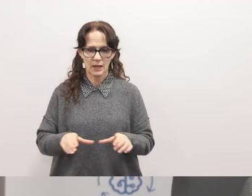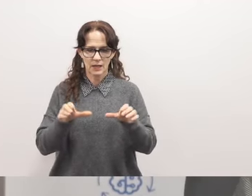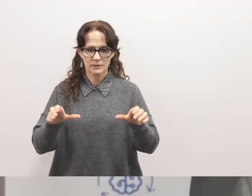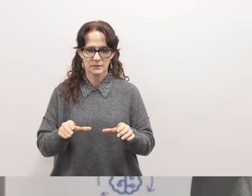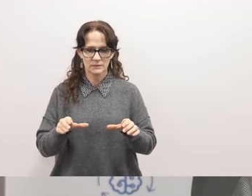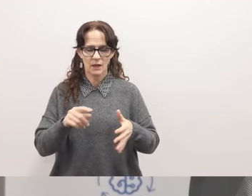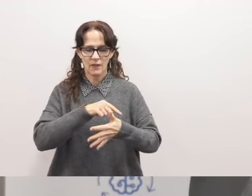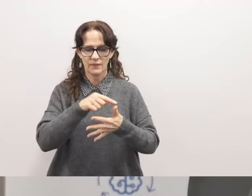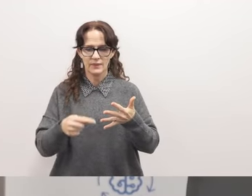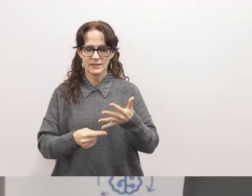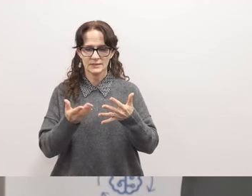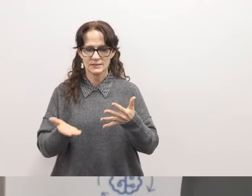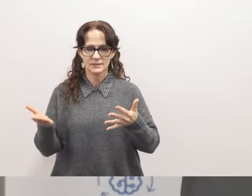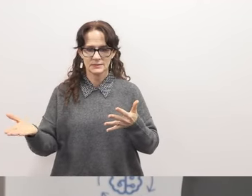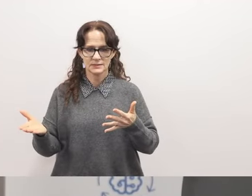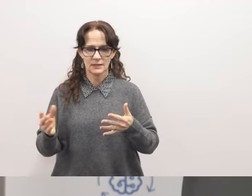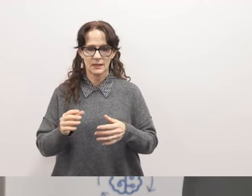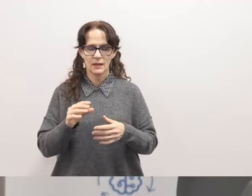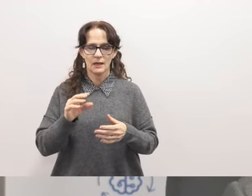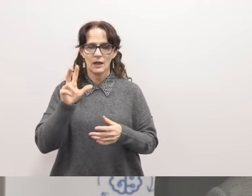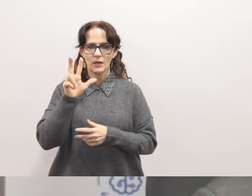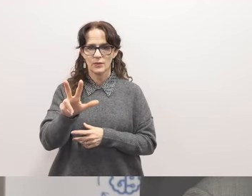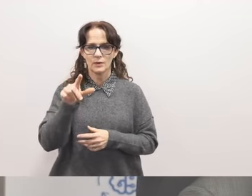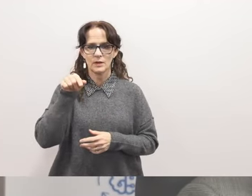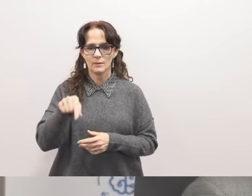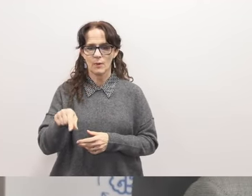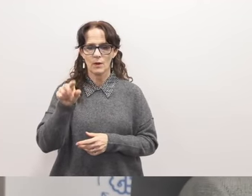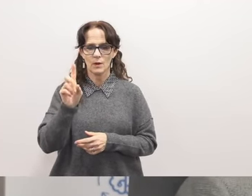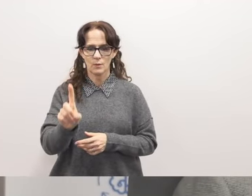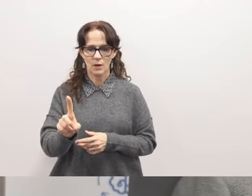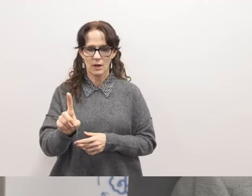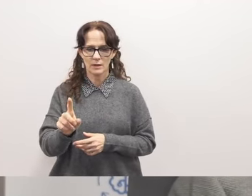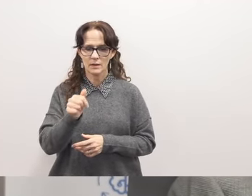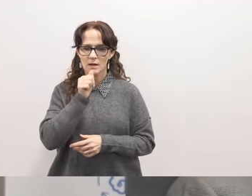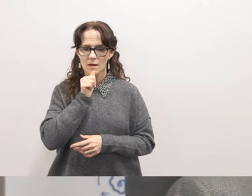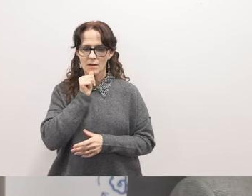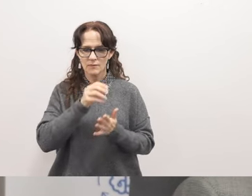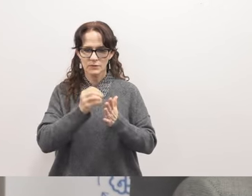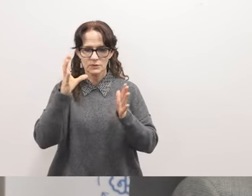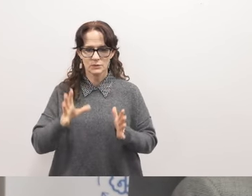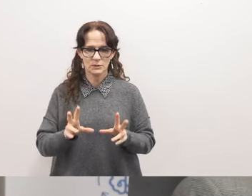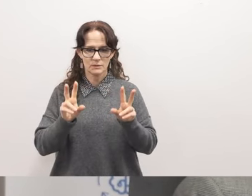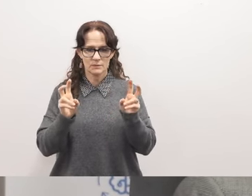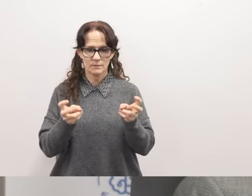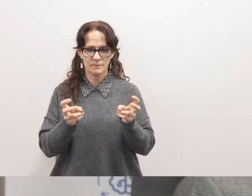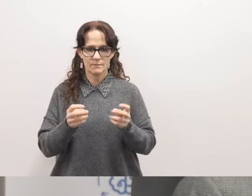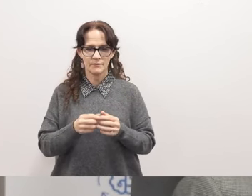following items regarding item 3.1 confidential student matters